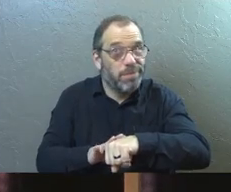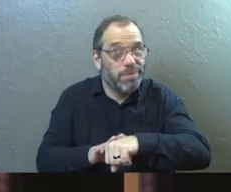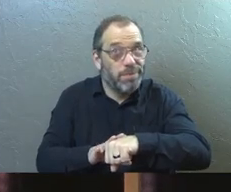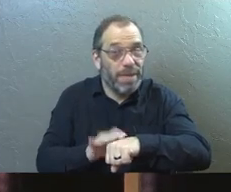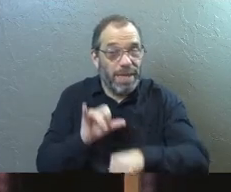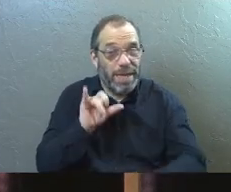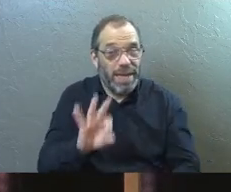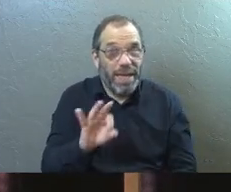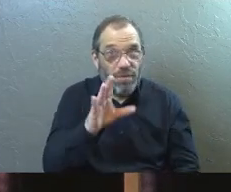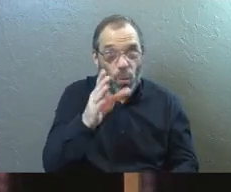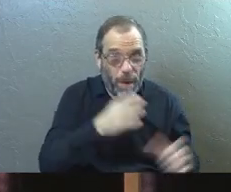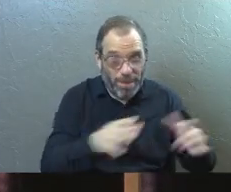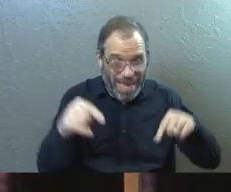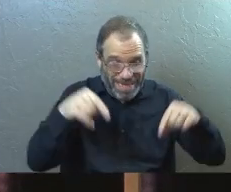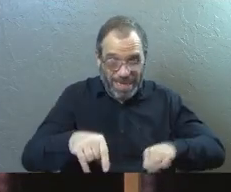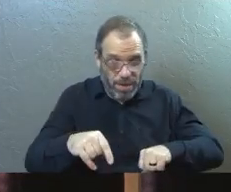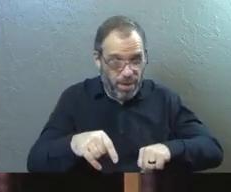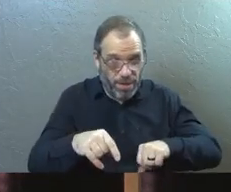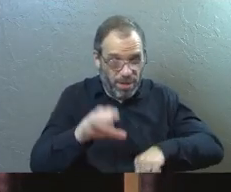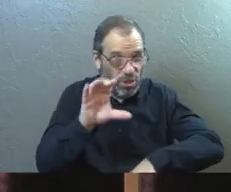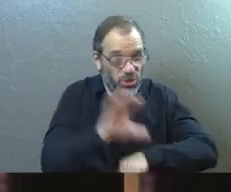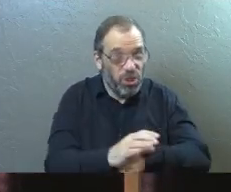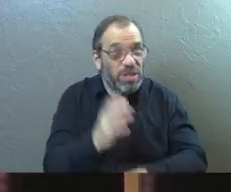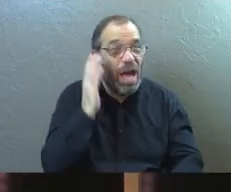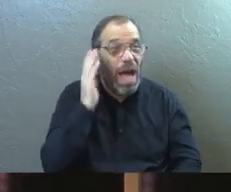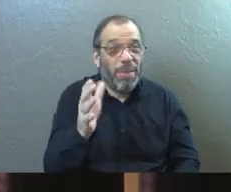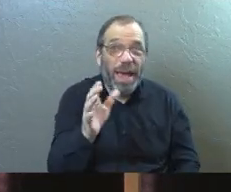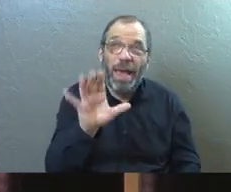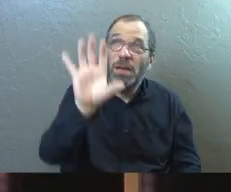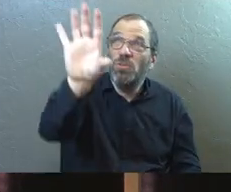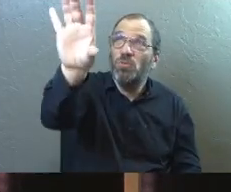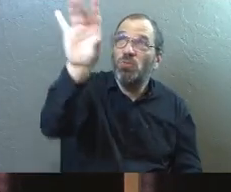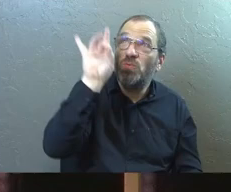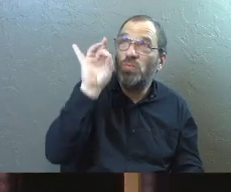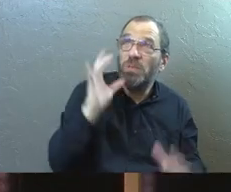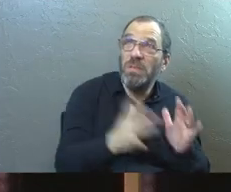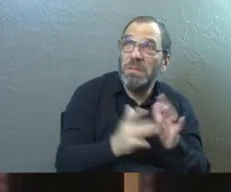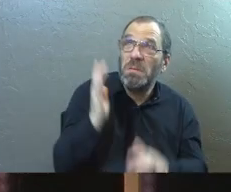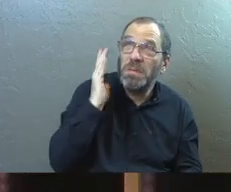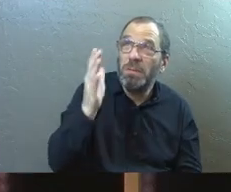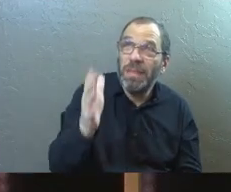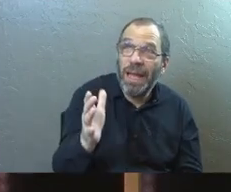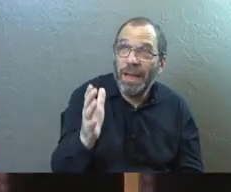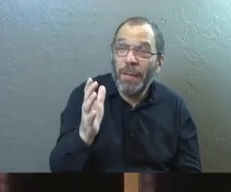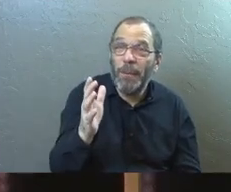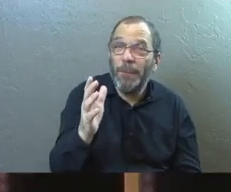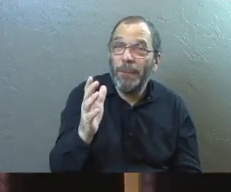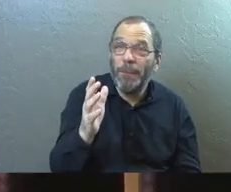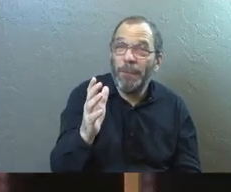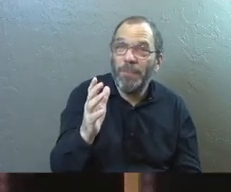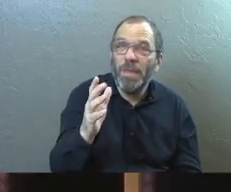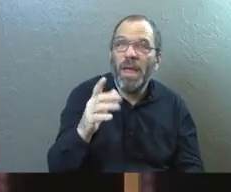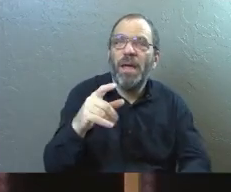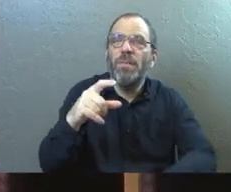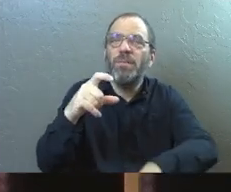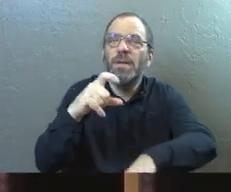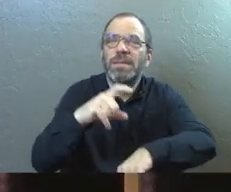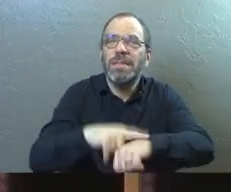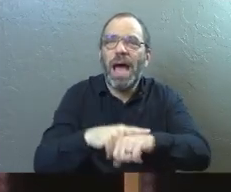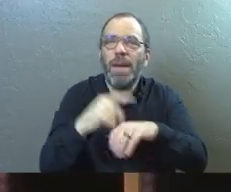That if our plan here is someday I may choose Jesus, there's a timetable.